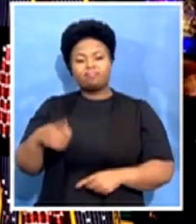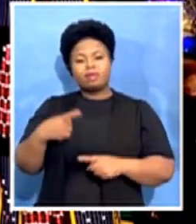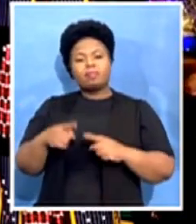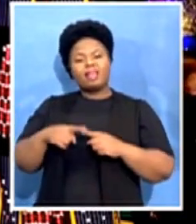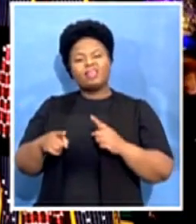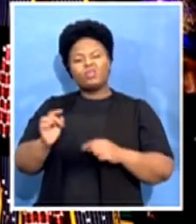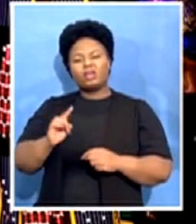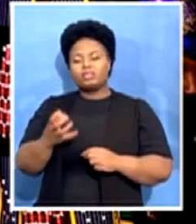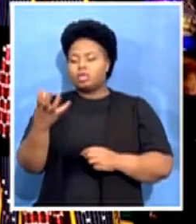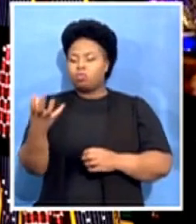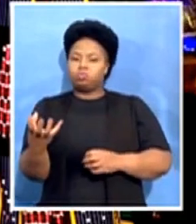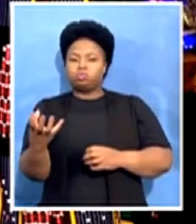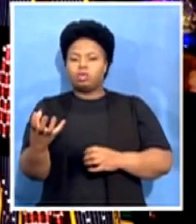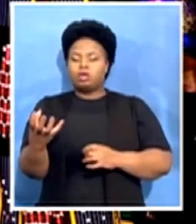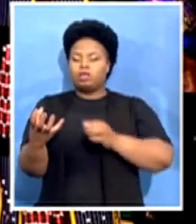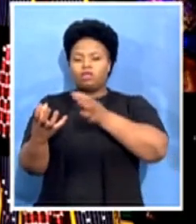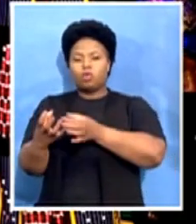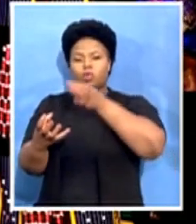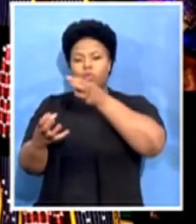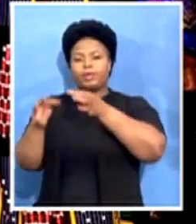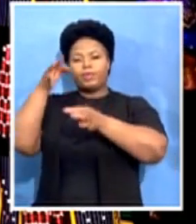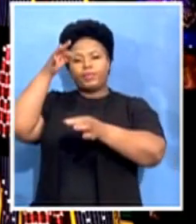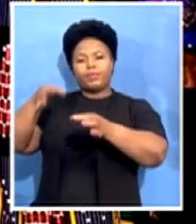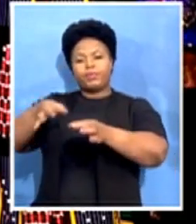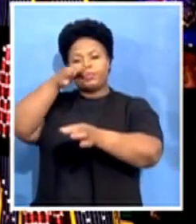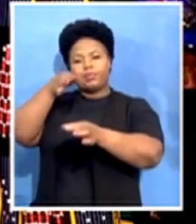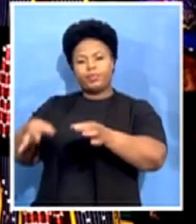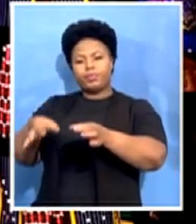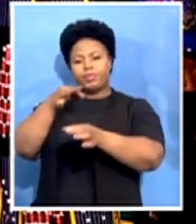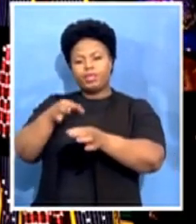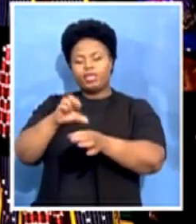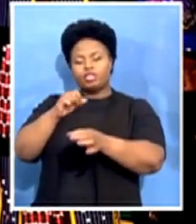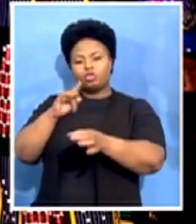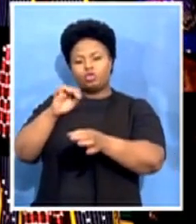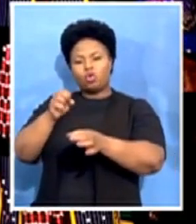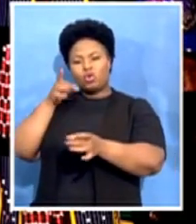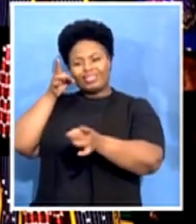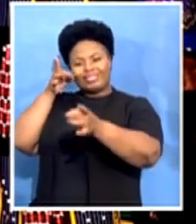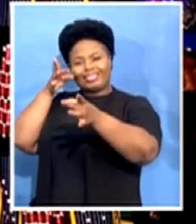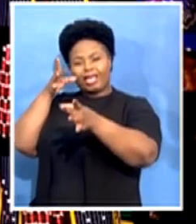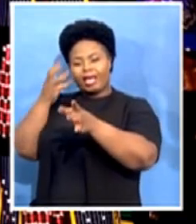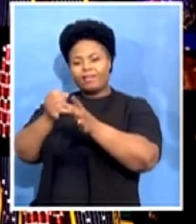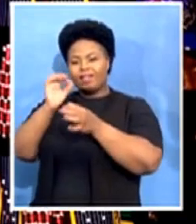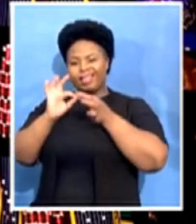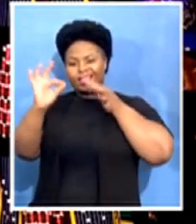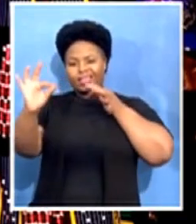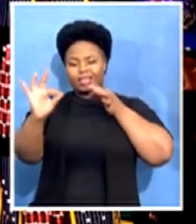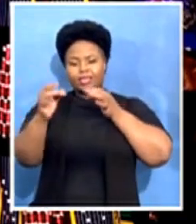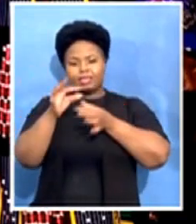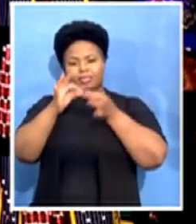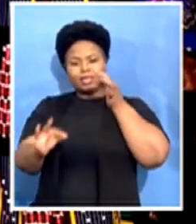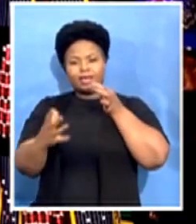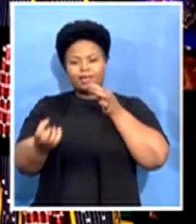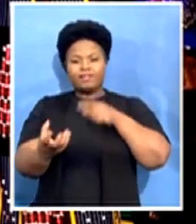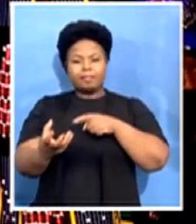instrument, which is like a bow with a string bound to the middle. I hope the new generation